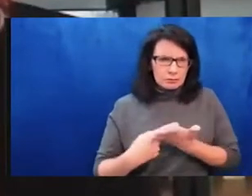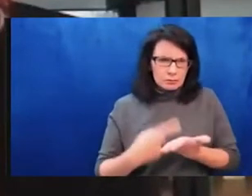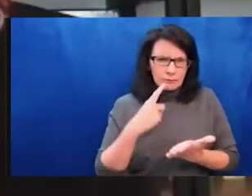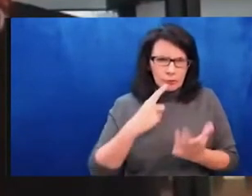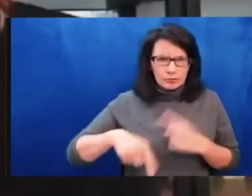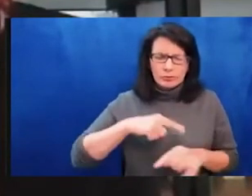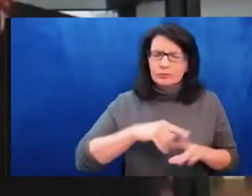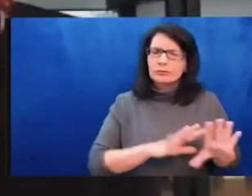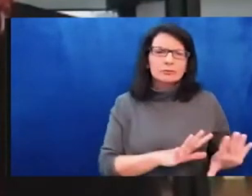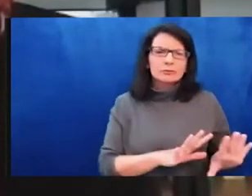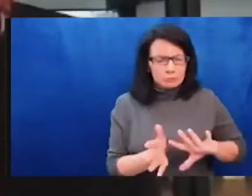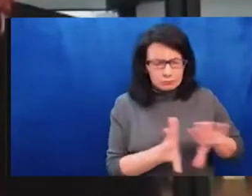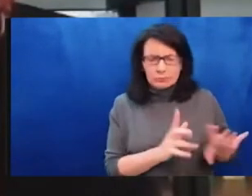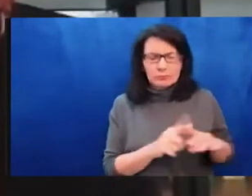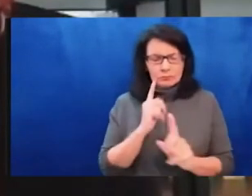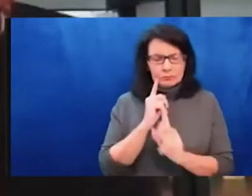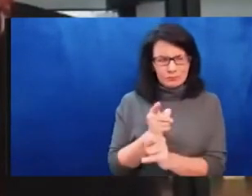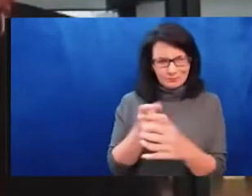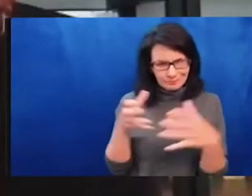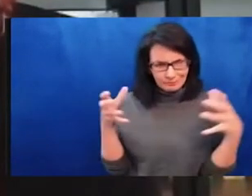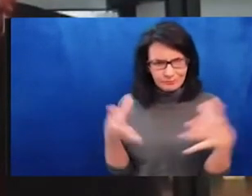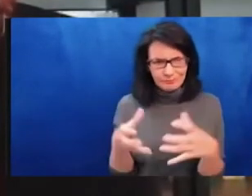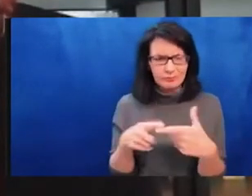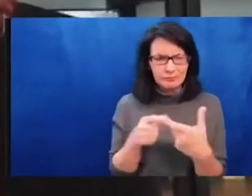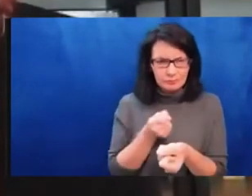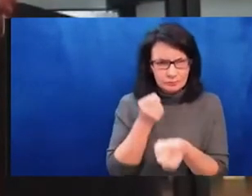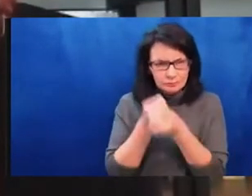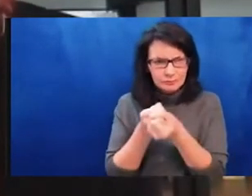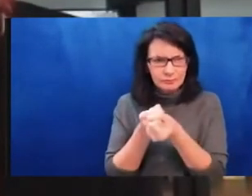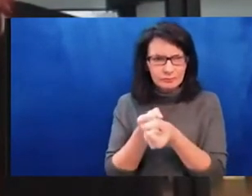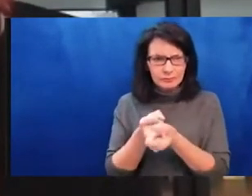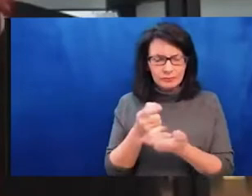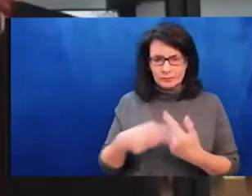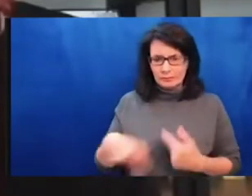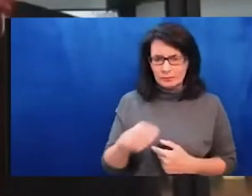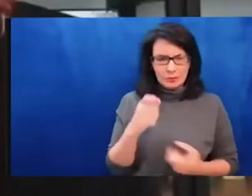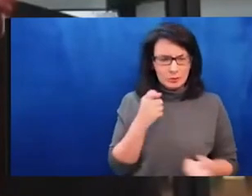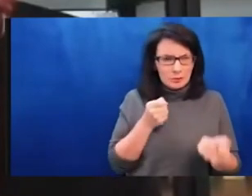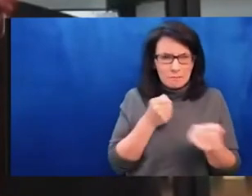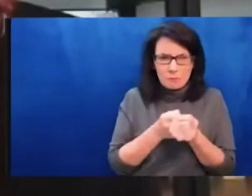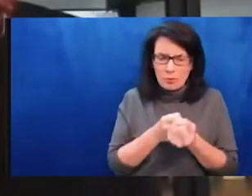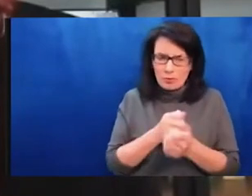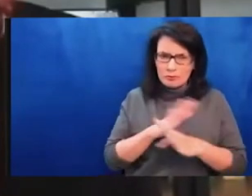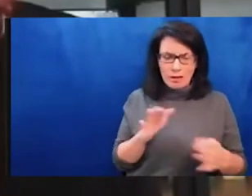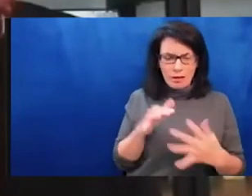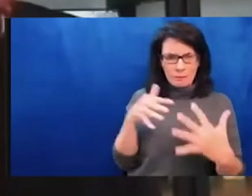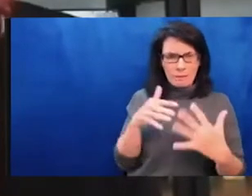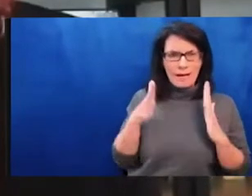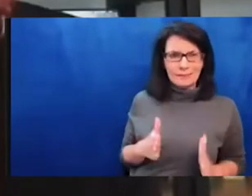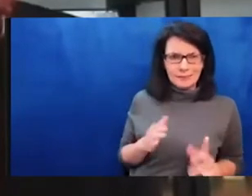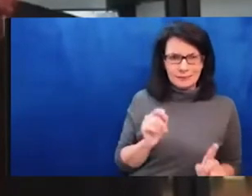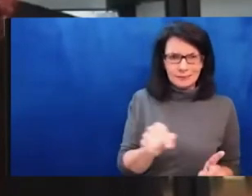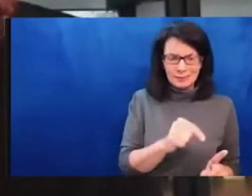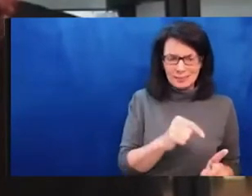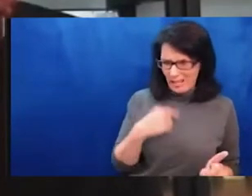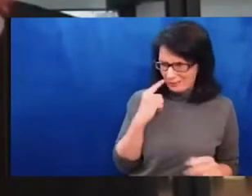Um, it is, I think, imperative that those who stand in solidarity with Ukrainians not end up fighting amongst themselves about